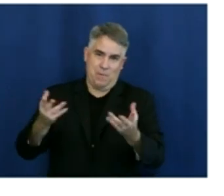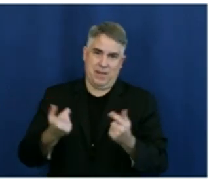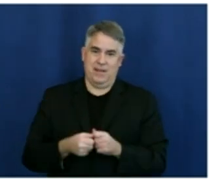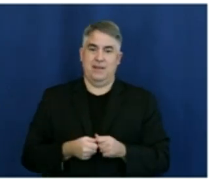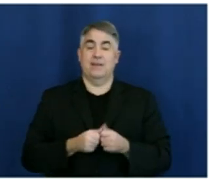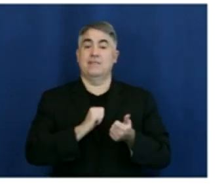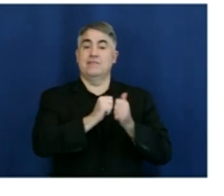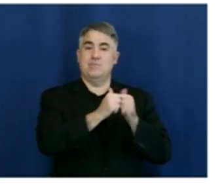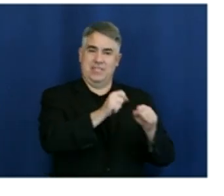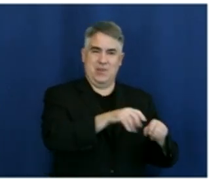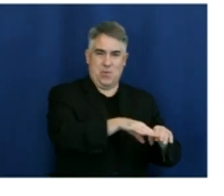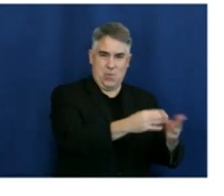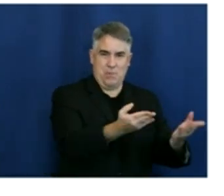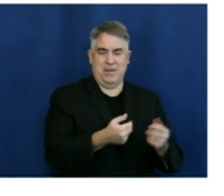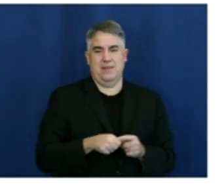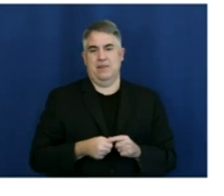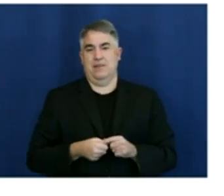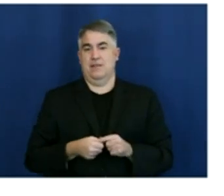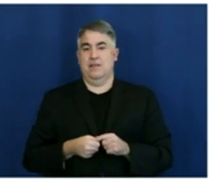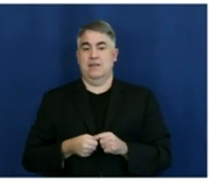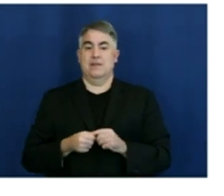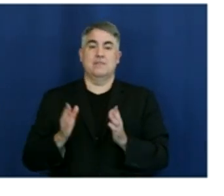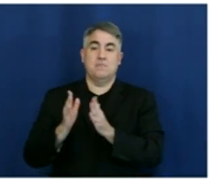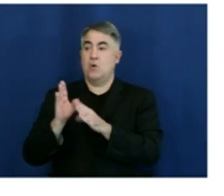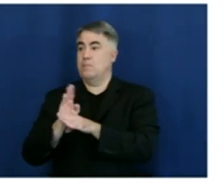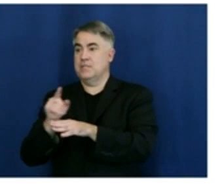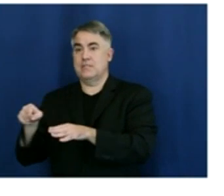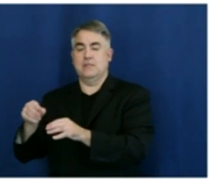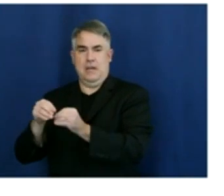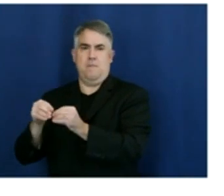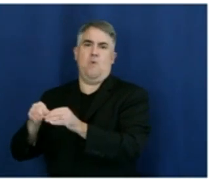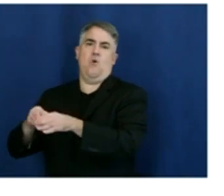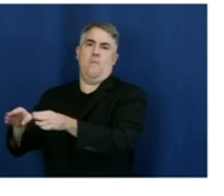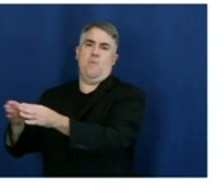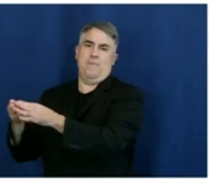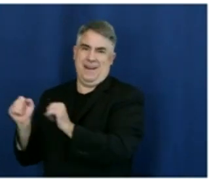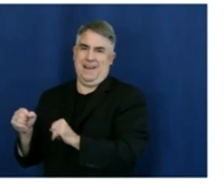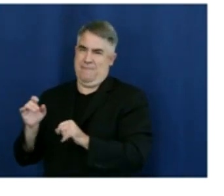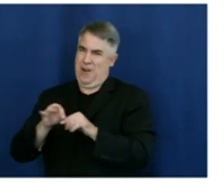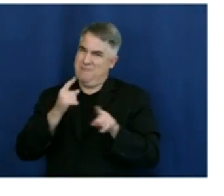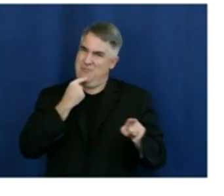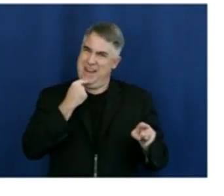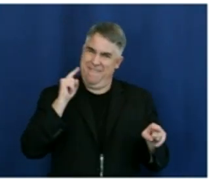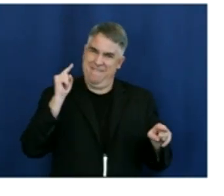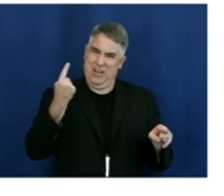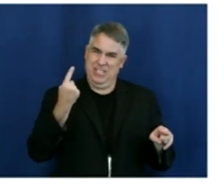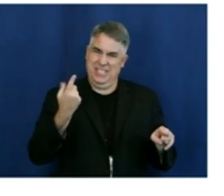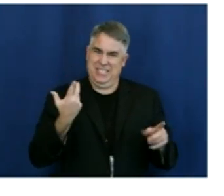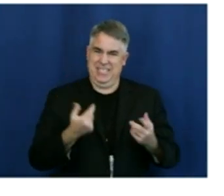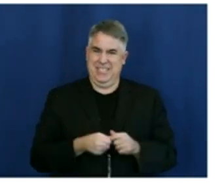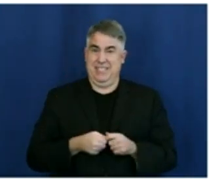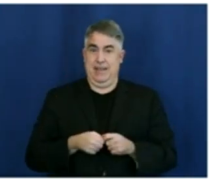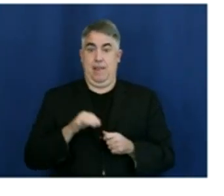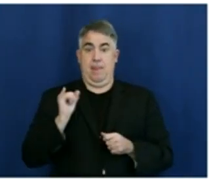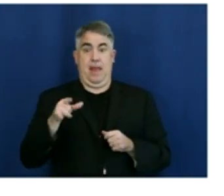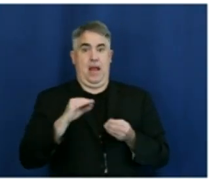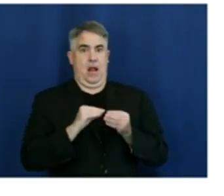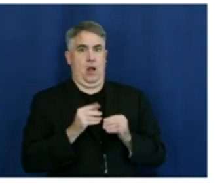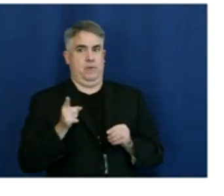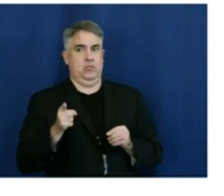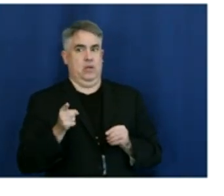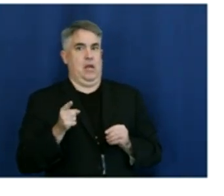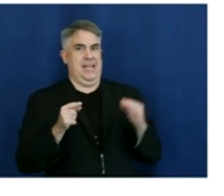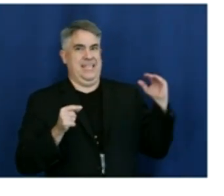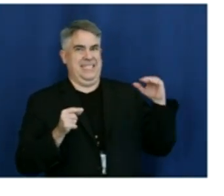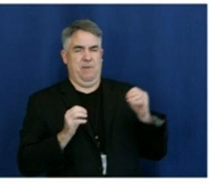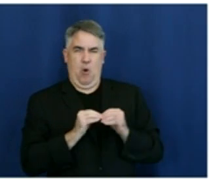businesses. So this should motivate us to really double down on what we are doing and continue those efforts so that we can continue